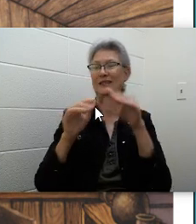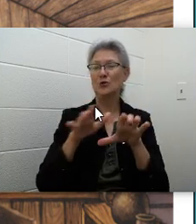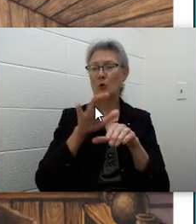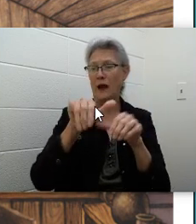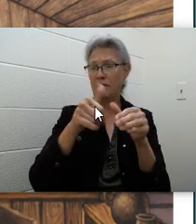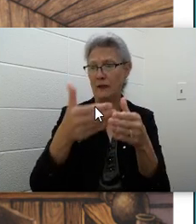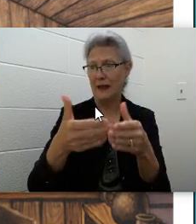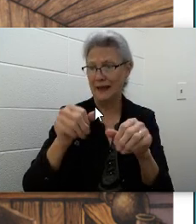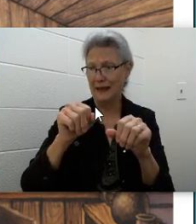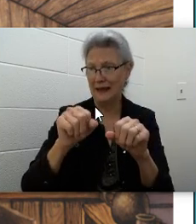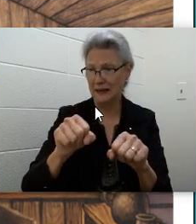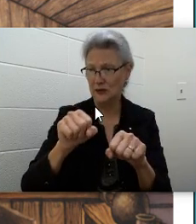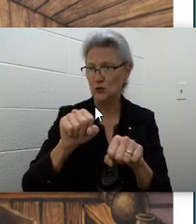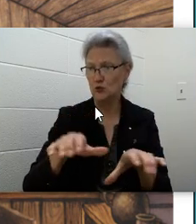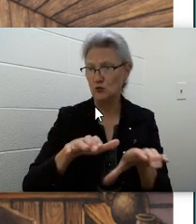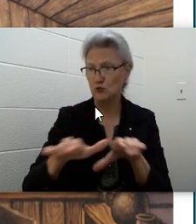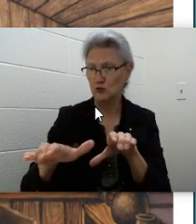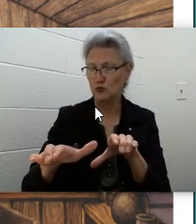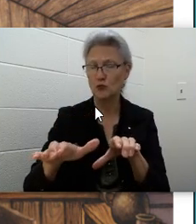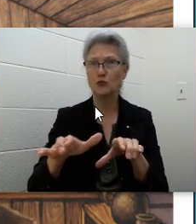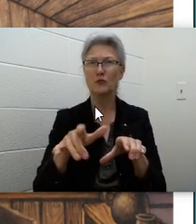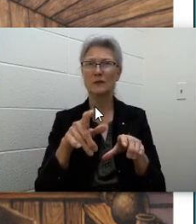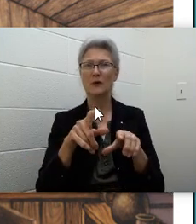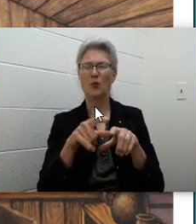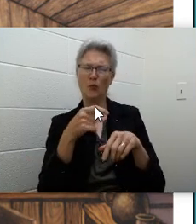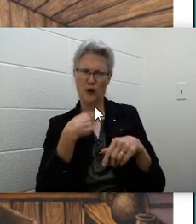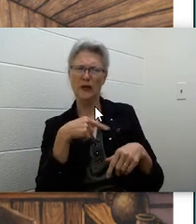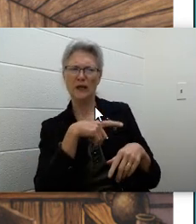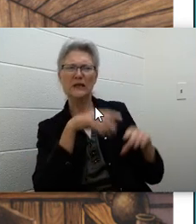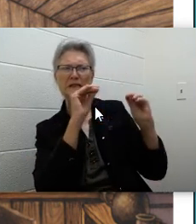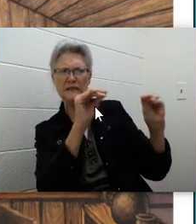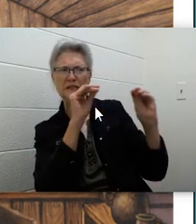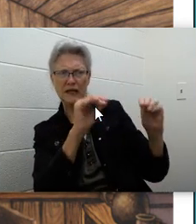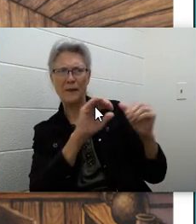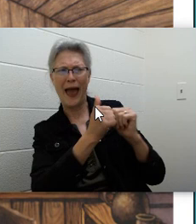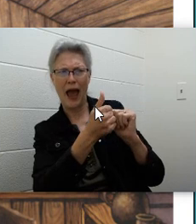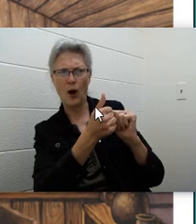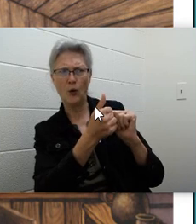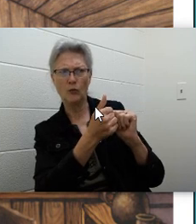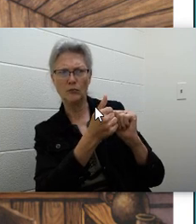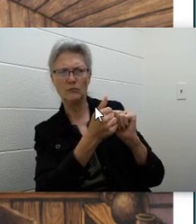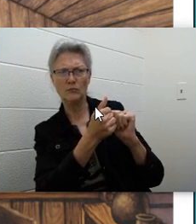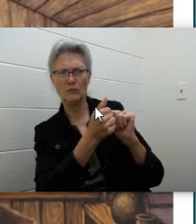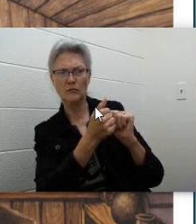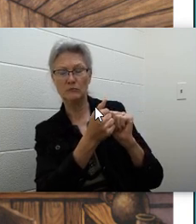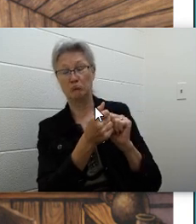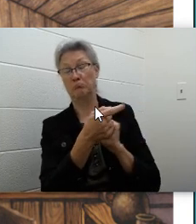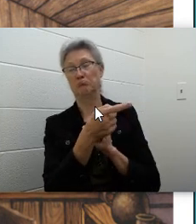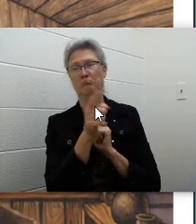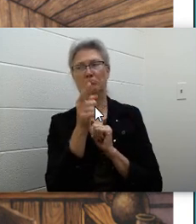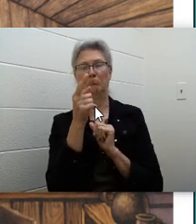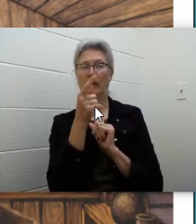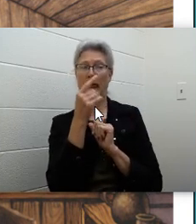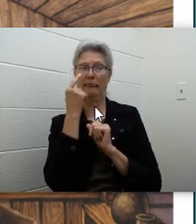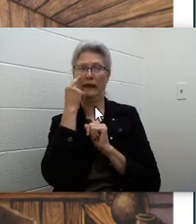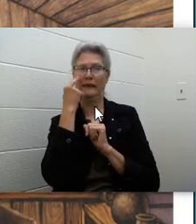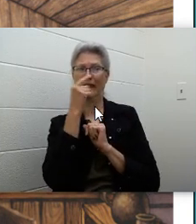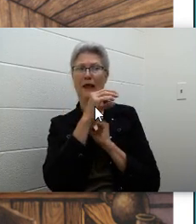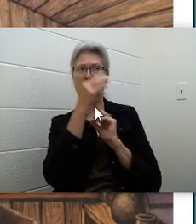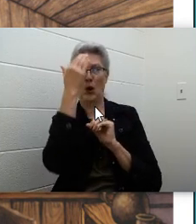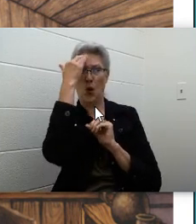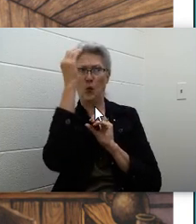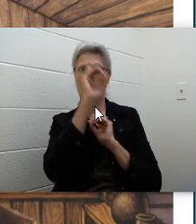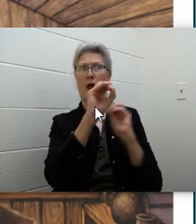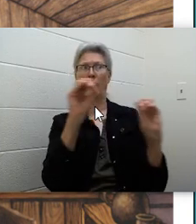there is to do. We have to teach them how. As far as I can see, they know nothing. After a